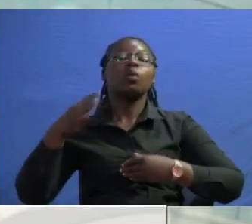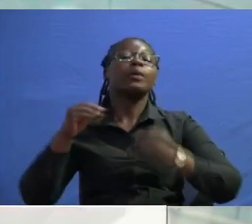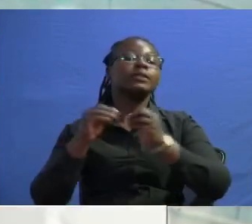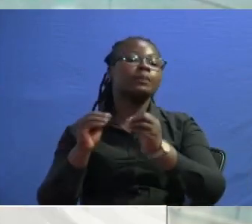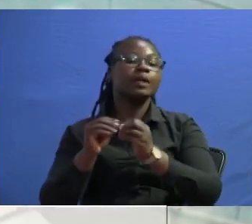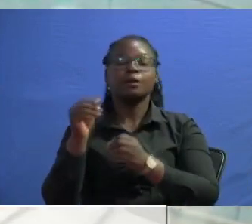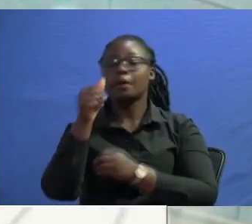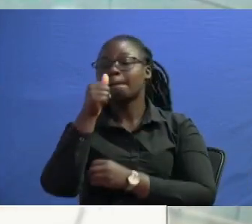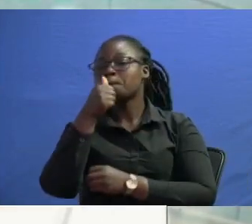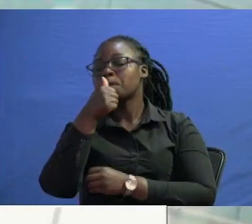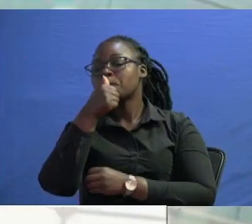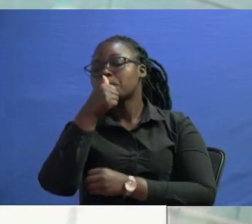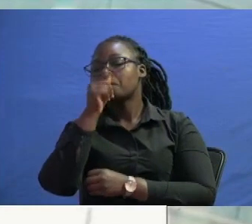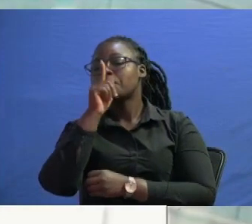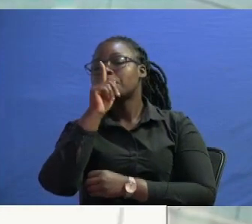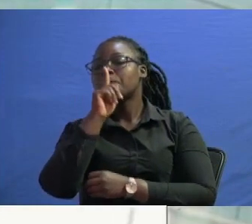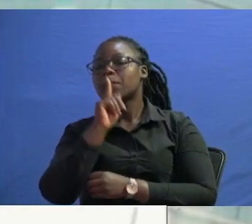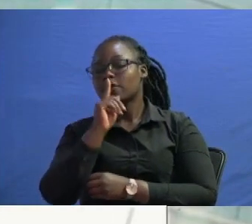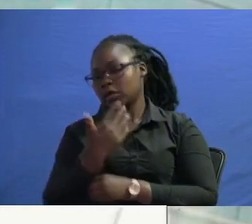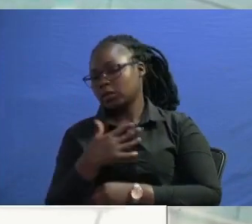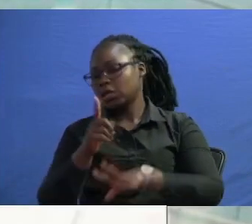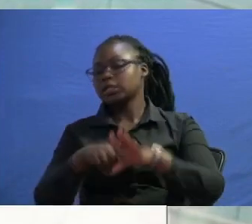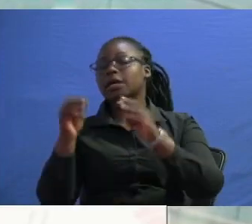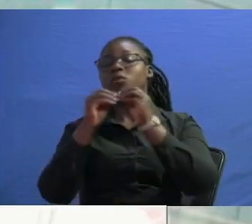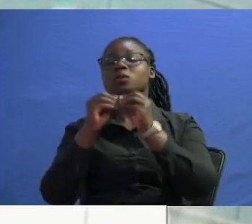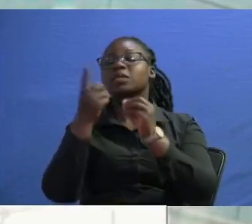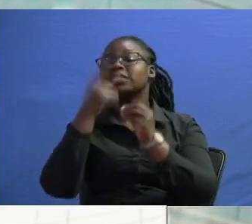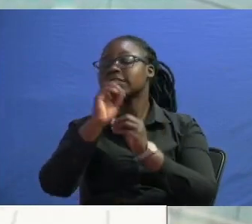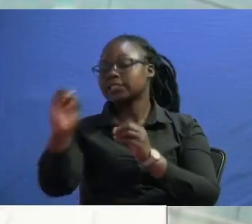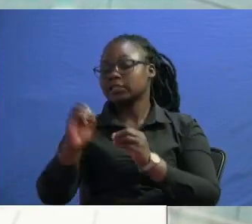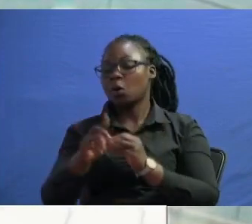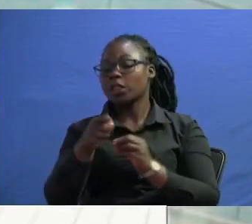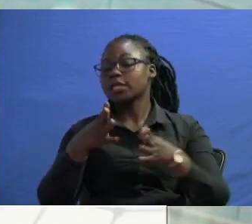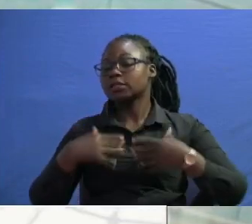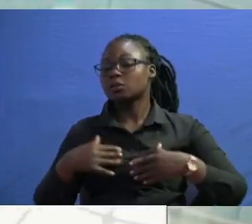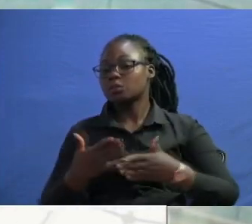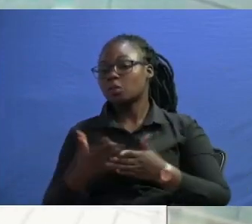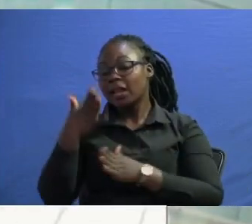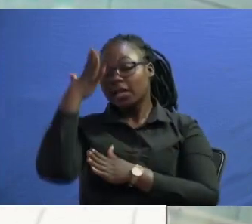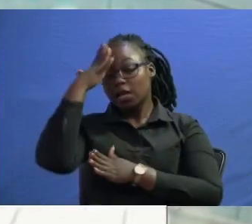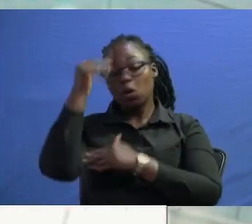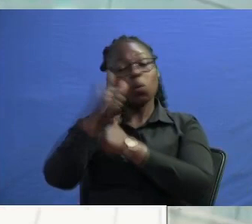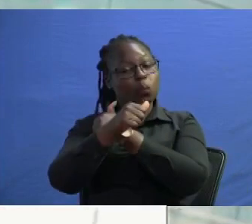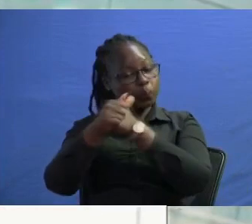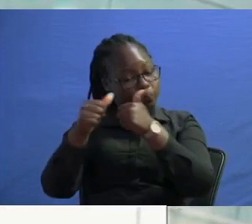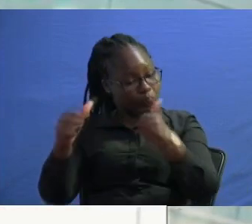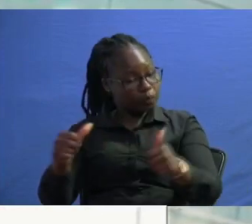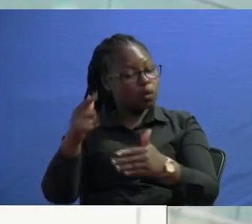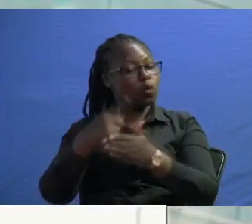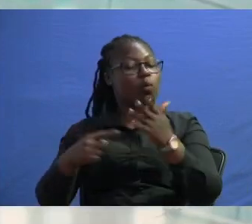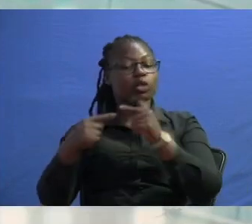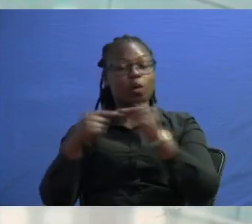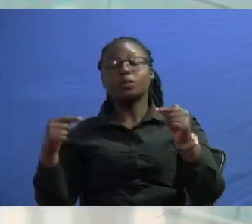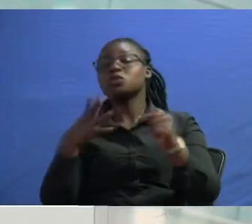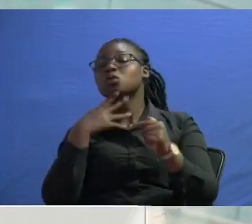and when they meet privately they don't tell you yes these people knew very well what the opposition